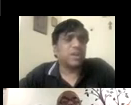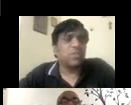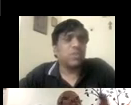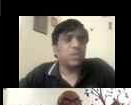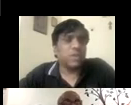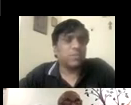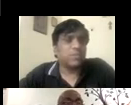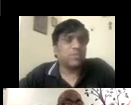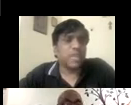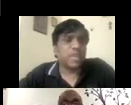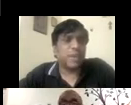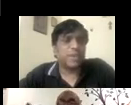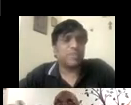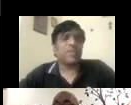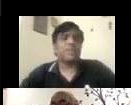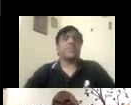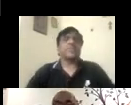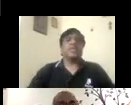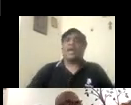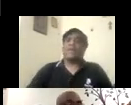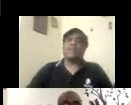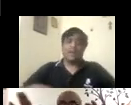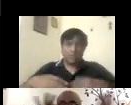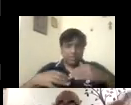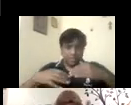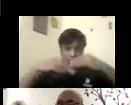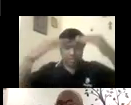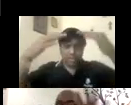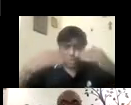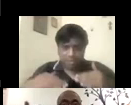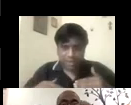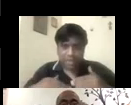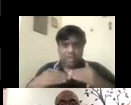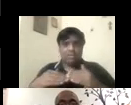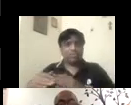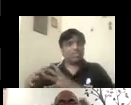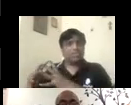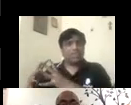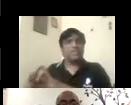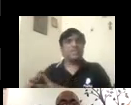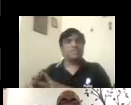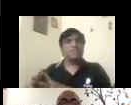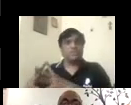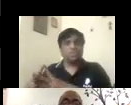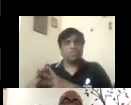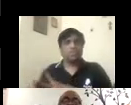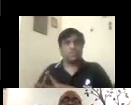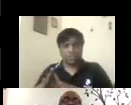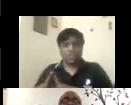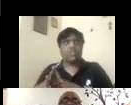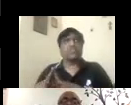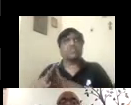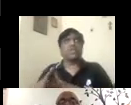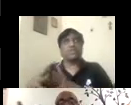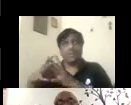look at how, um, those can be married. I will, I will just take it a little bit, uh, you know, these are very deeper, this